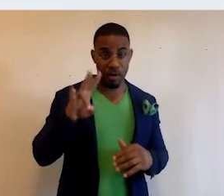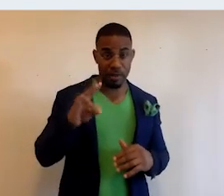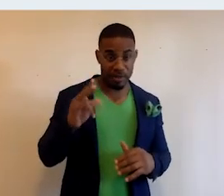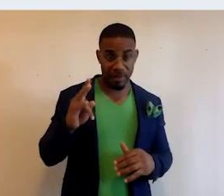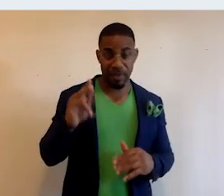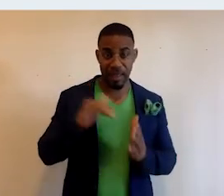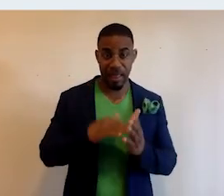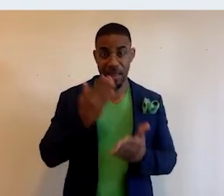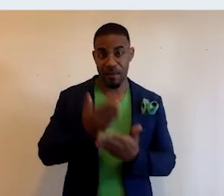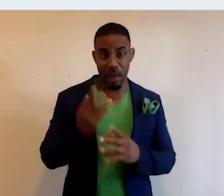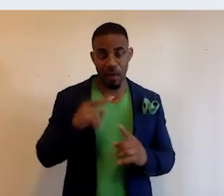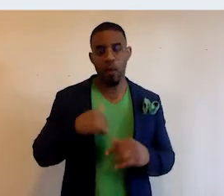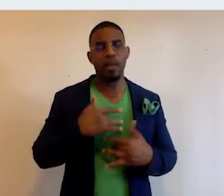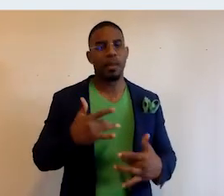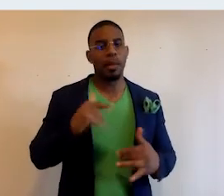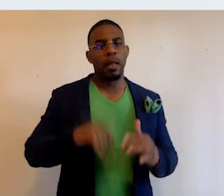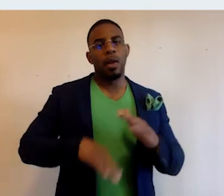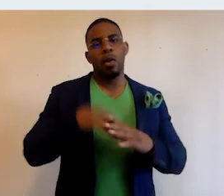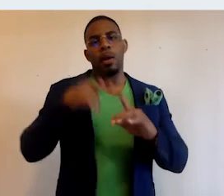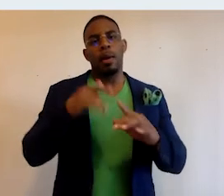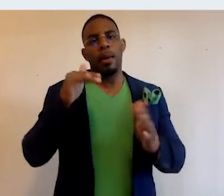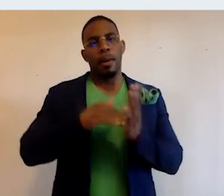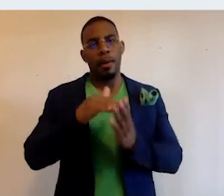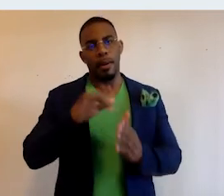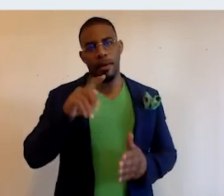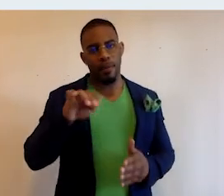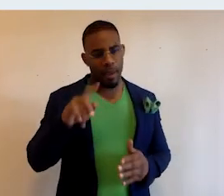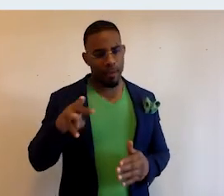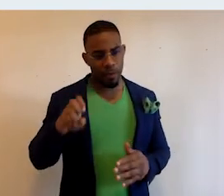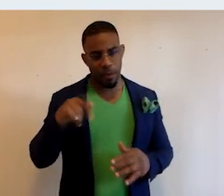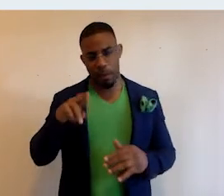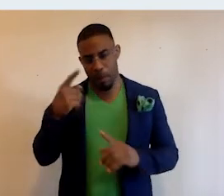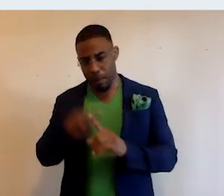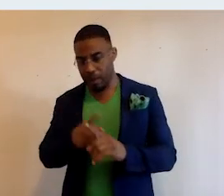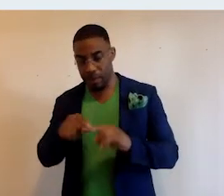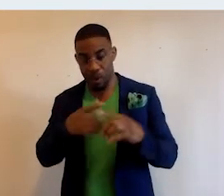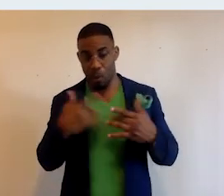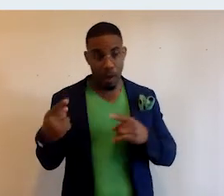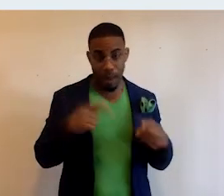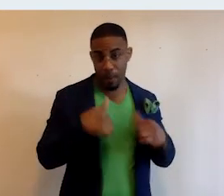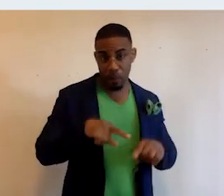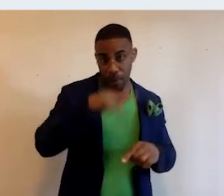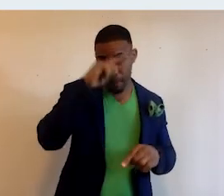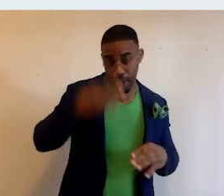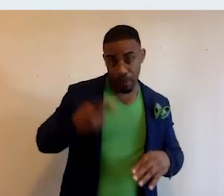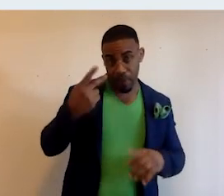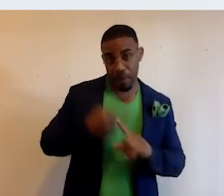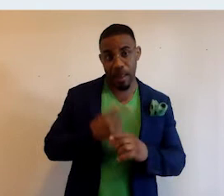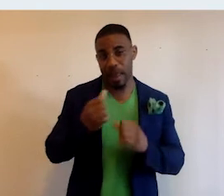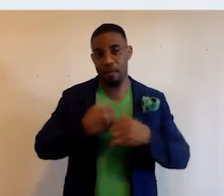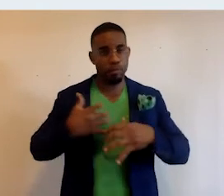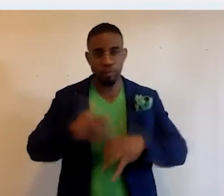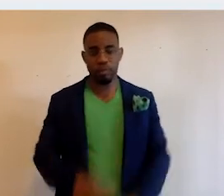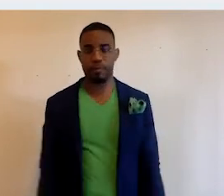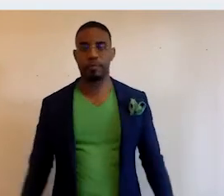,000 fact views. We typically can reach millions of fact views per month, depending upon what happens during Black History Month. Everything explodes.